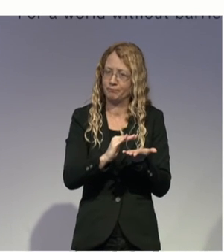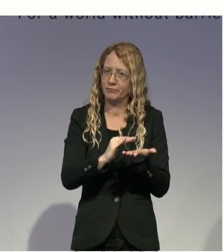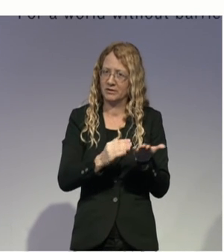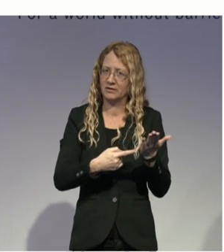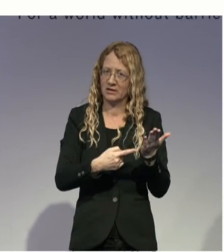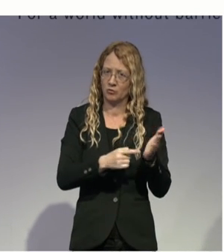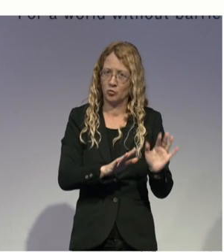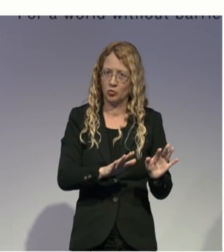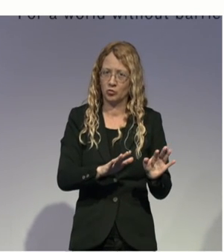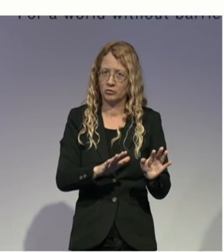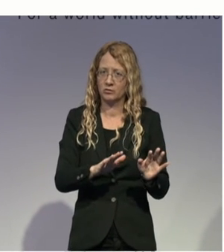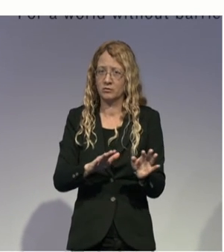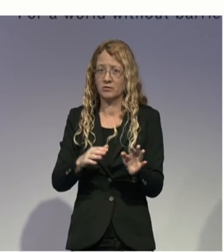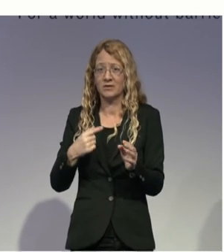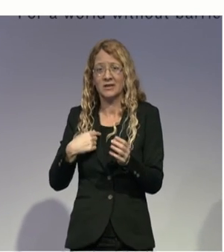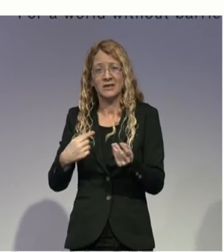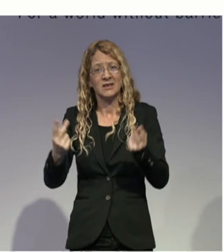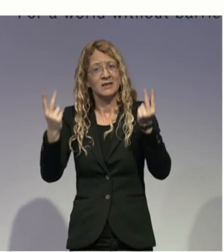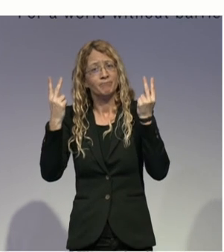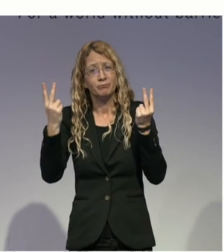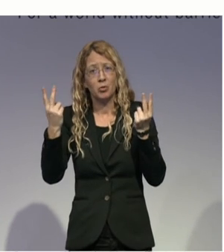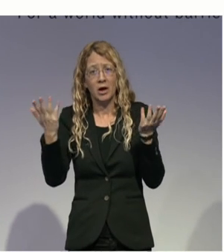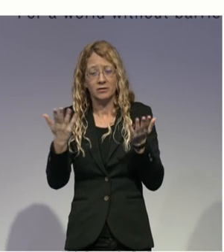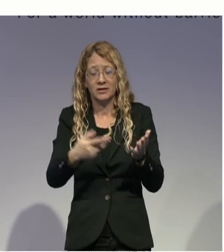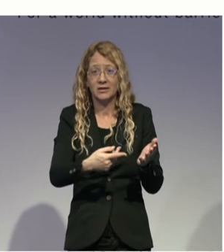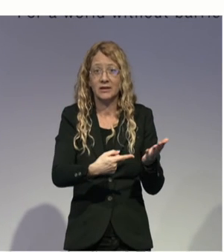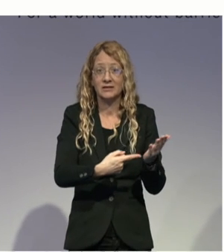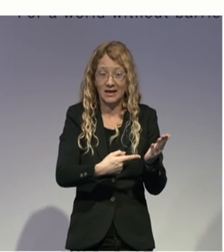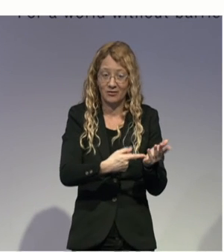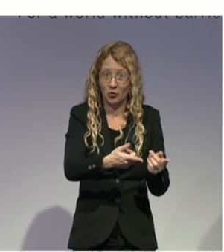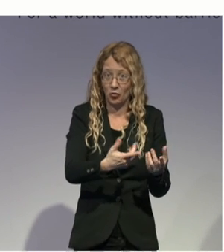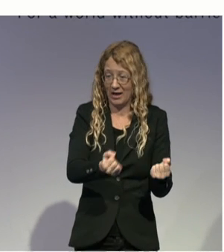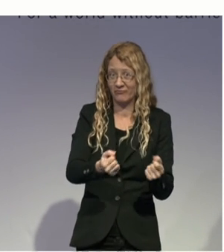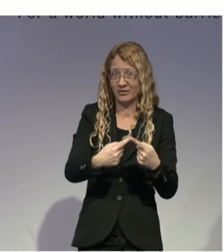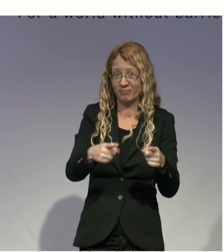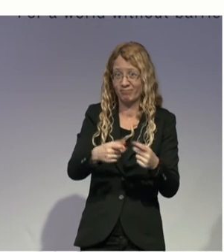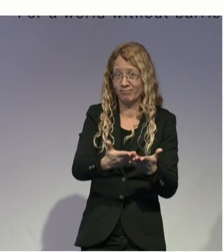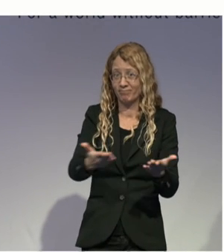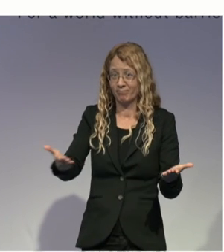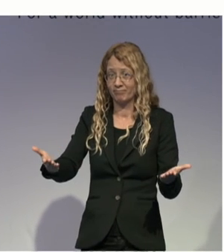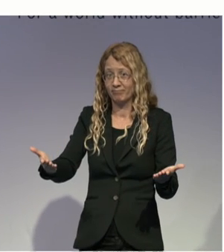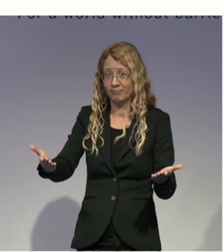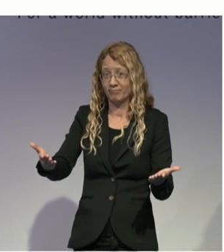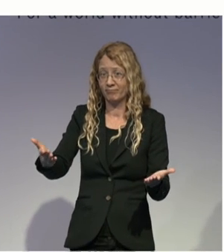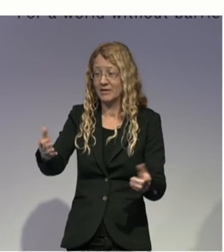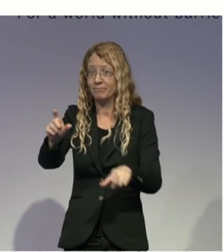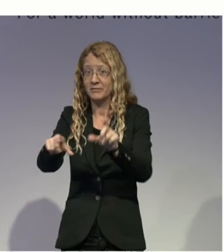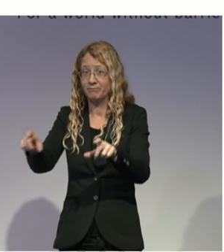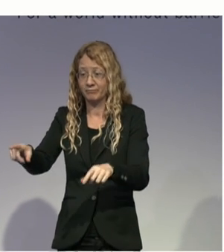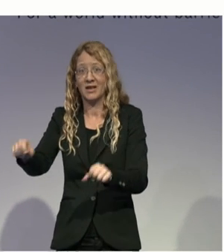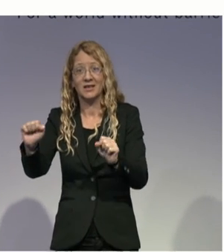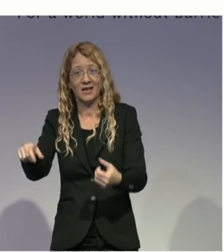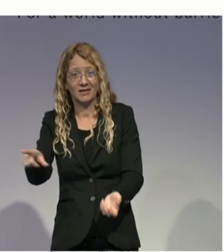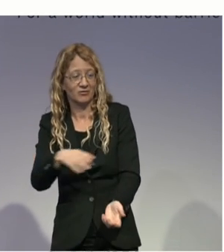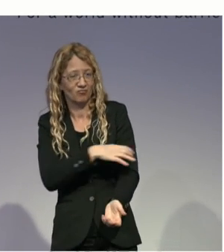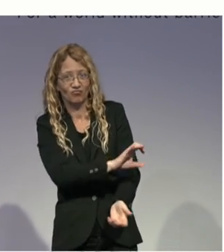about empowering people, not just a non-hearing person, but also the hearing people. As one of my friends